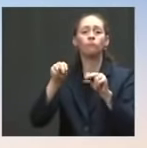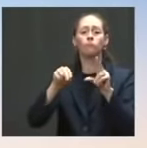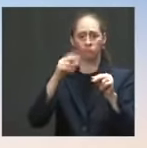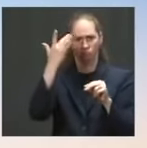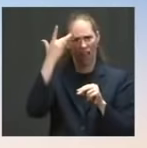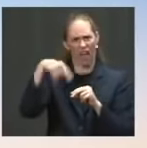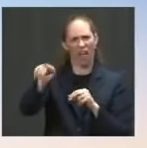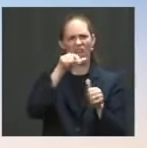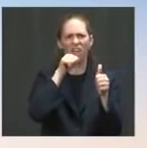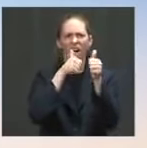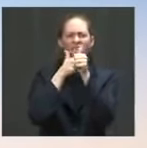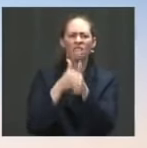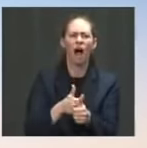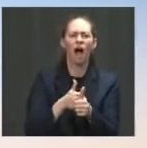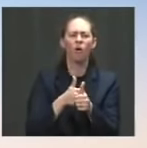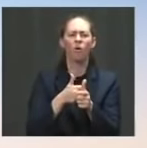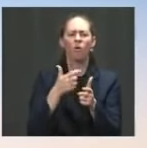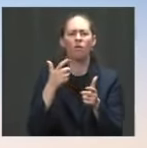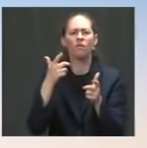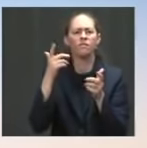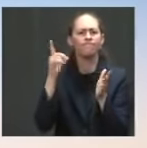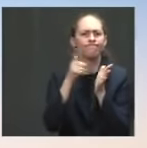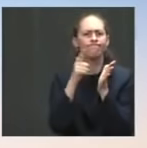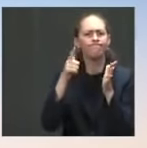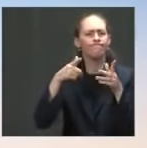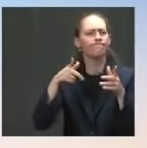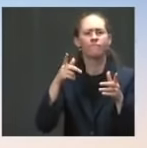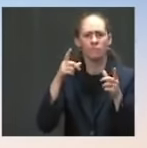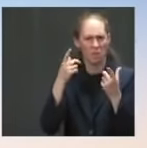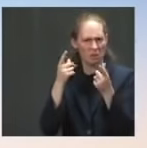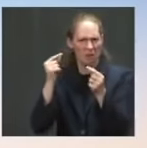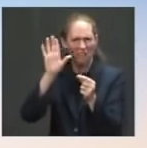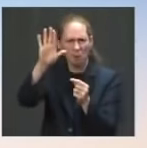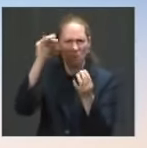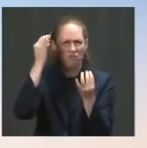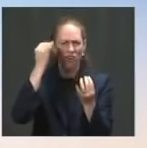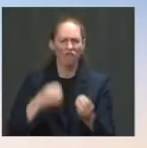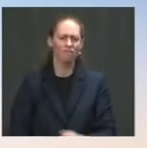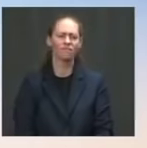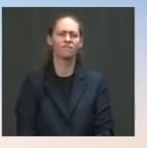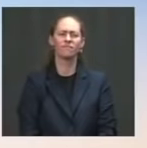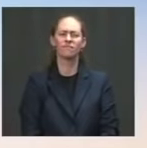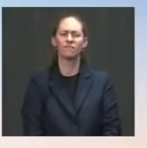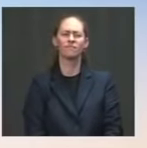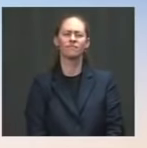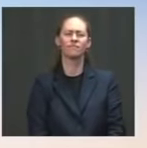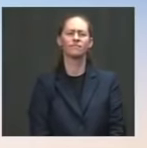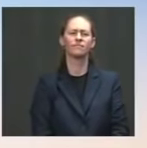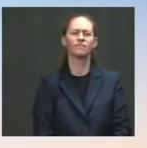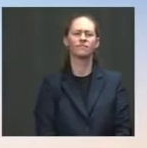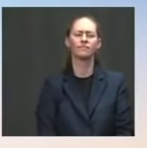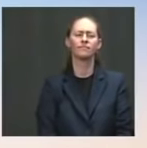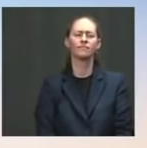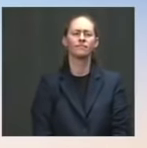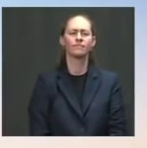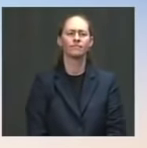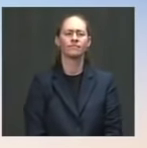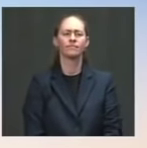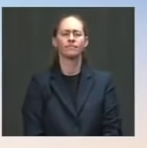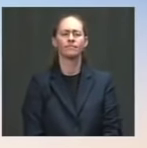House's take on that? Well, I do want to call out the courage and the